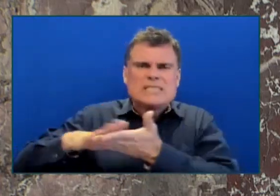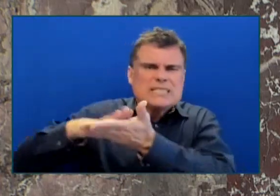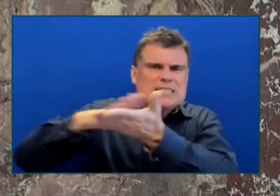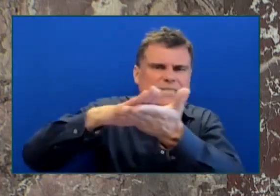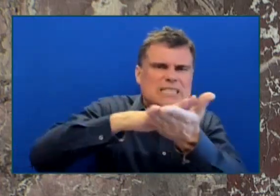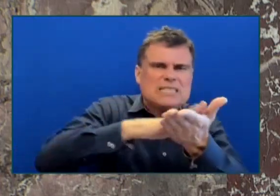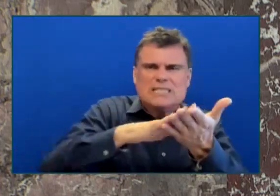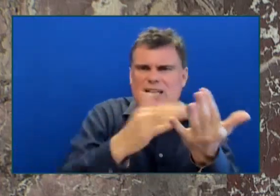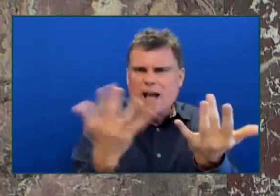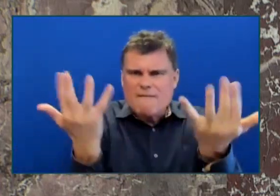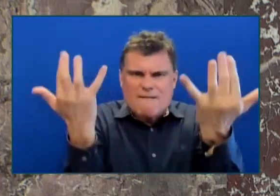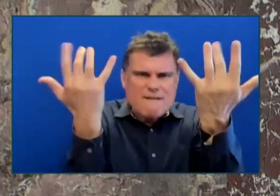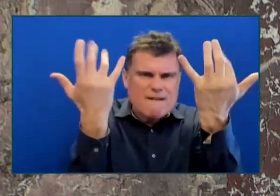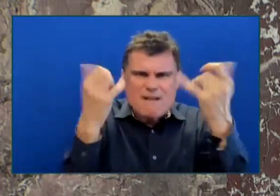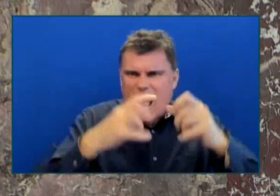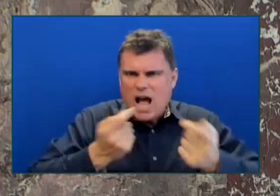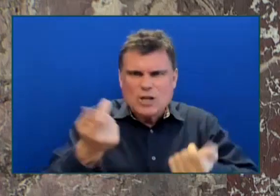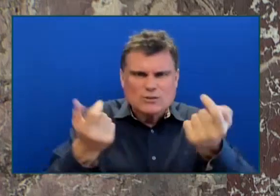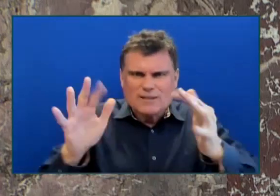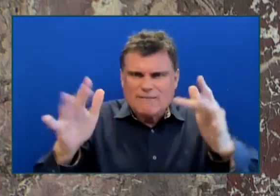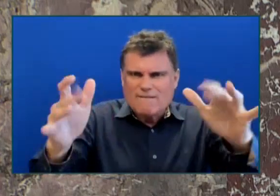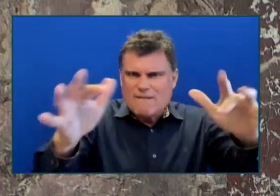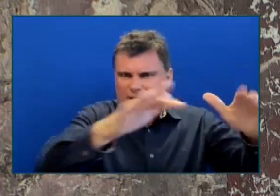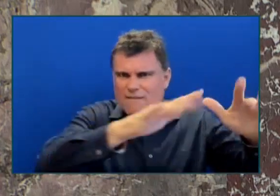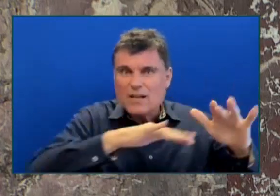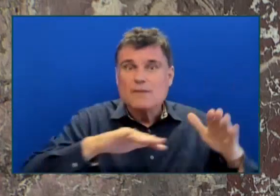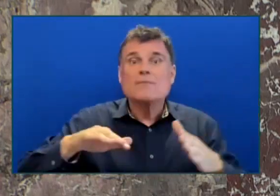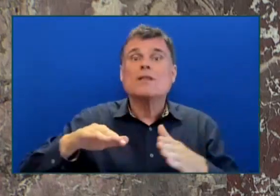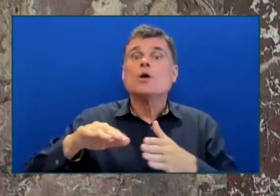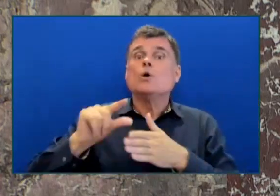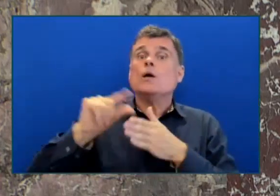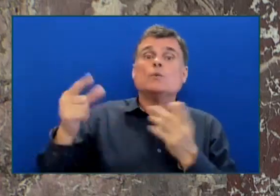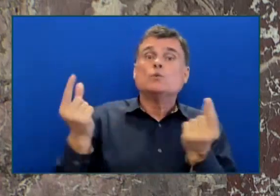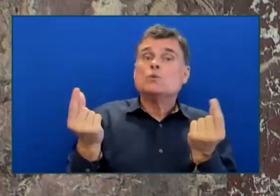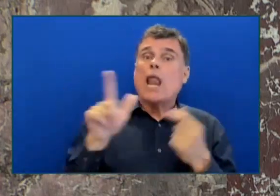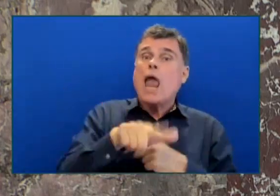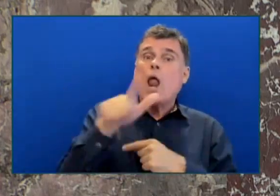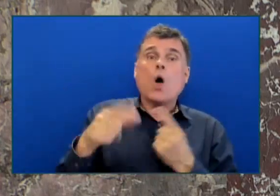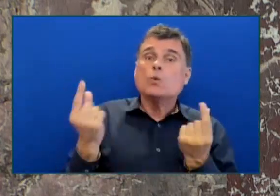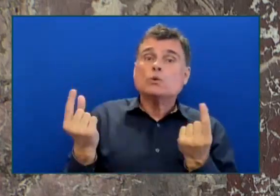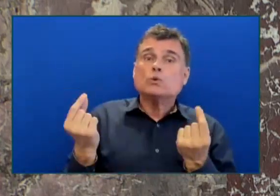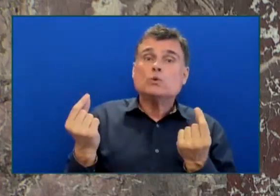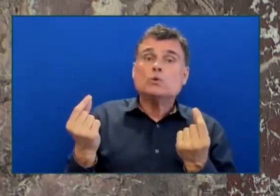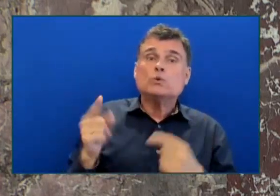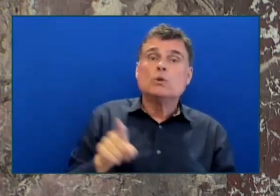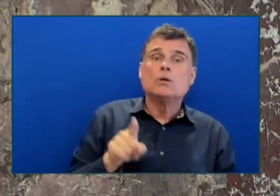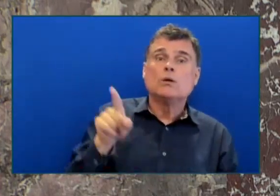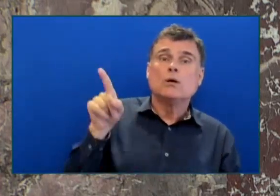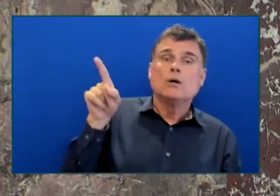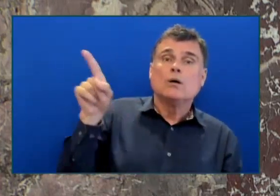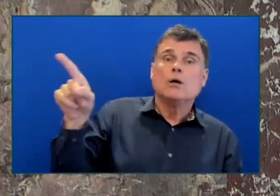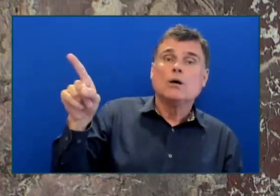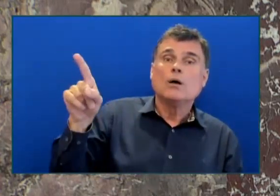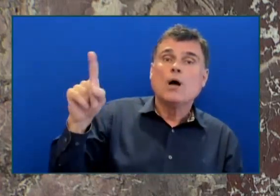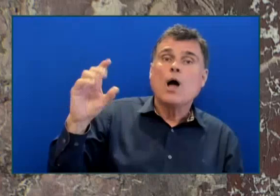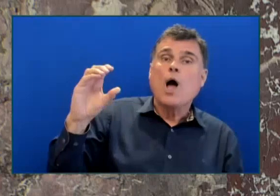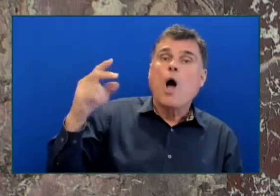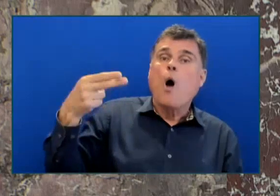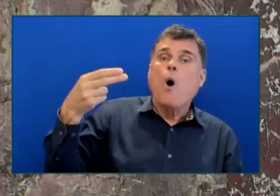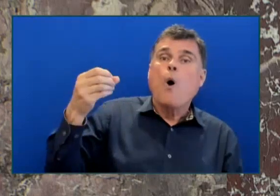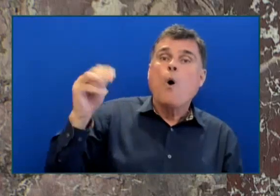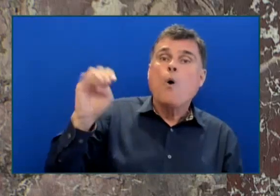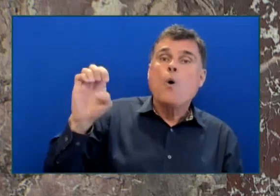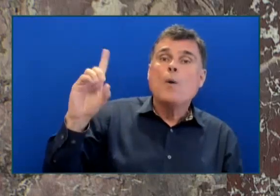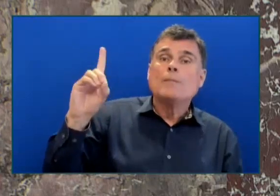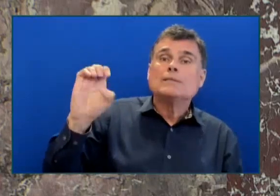up boards over the front door So they couldn't return And then actually sell the building for more money Because it was worth